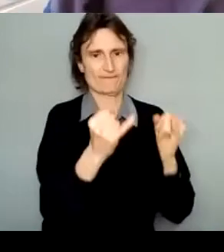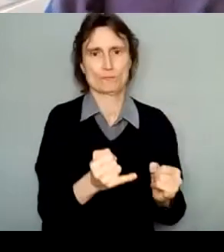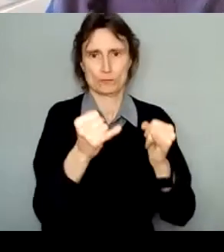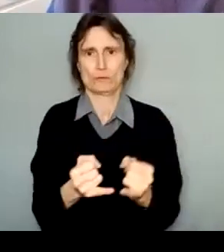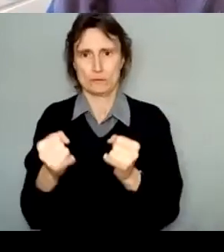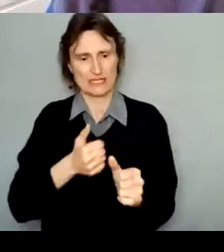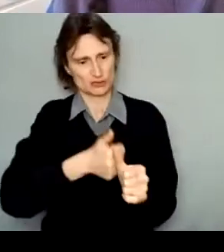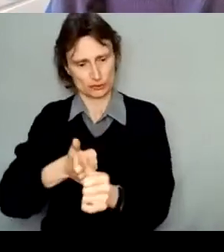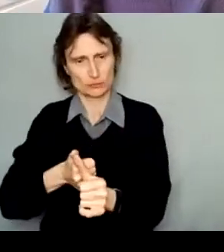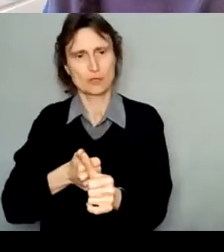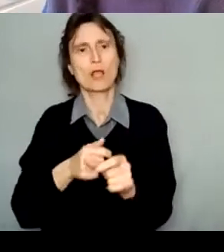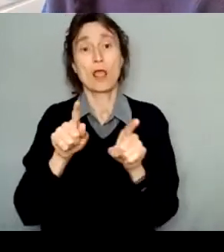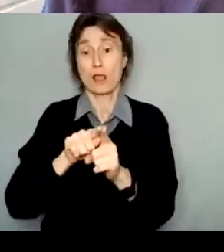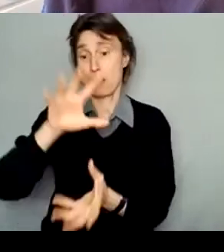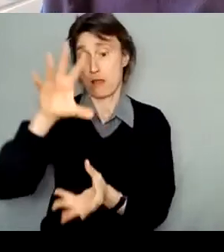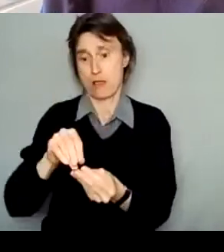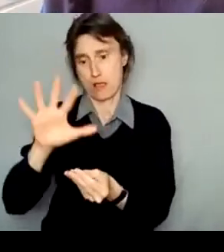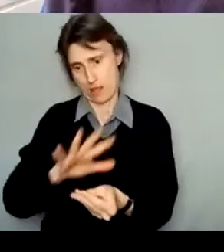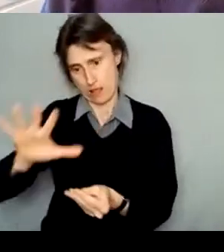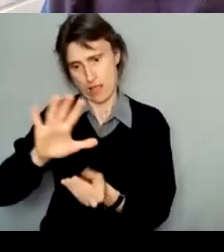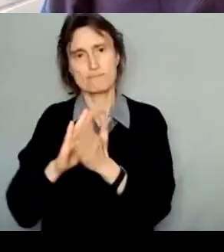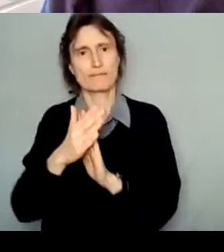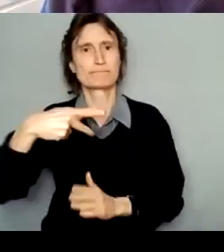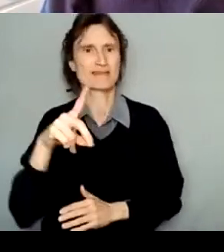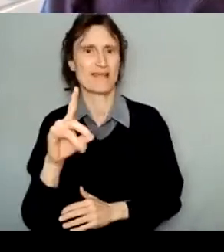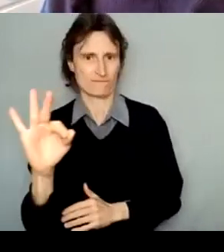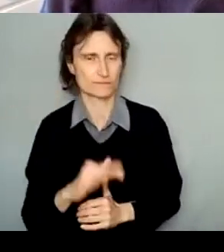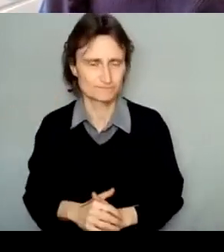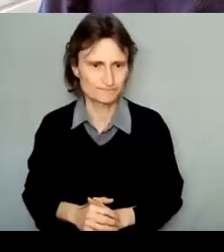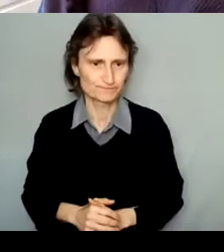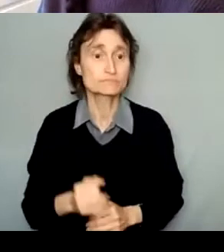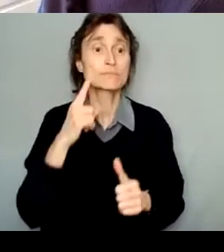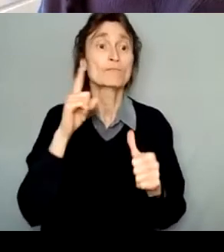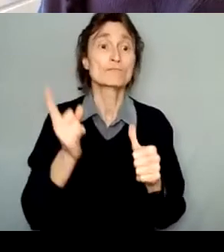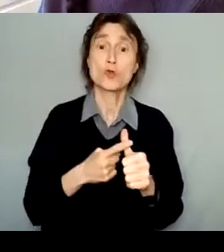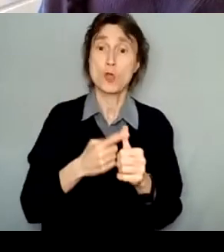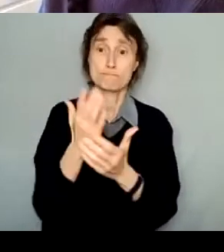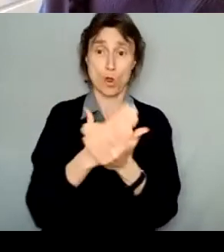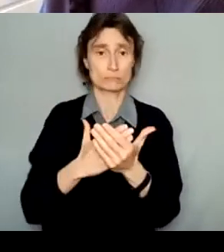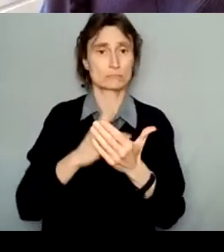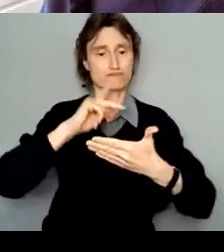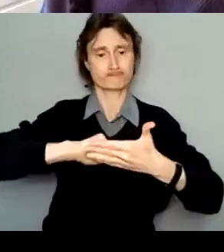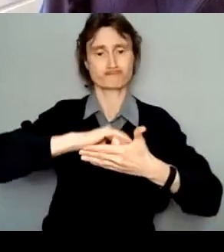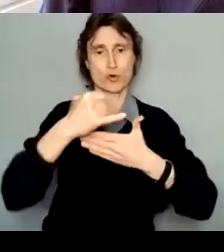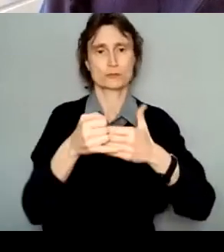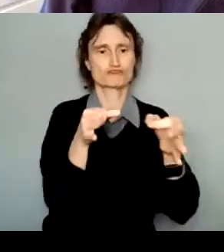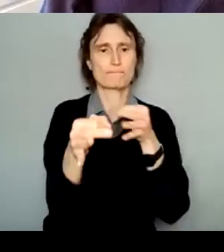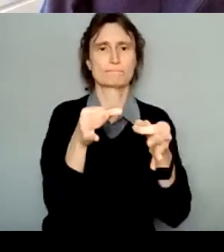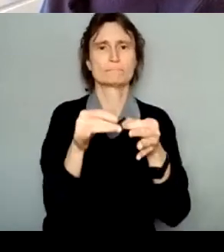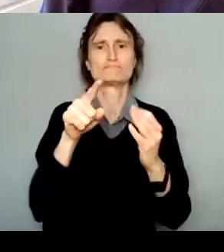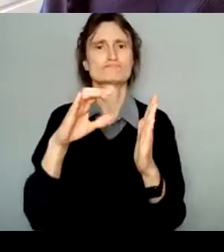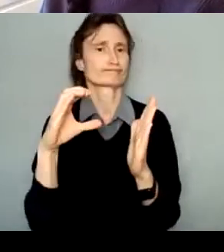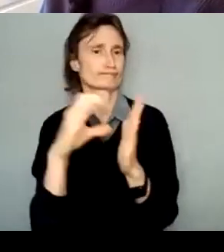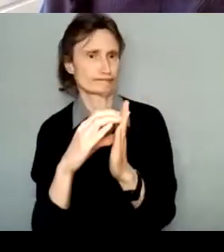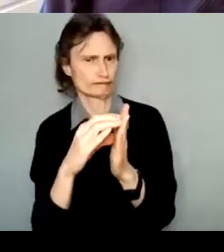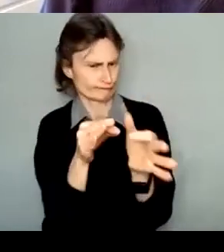All right, so the first written section is the project description. This is where you will describe your project including what will occur,